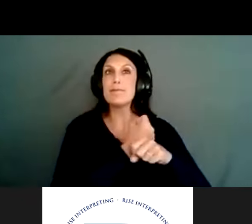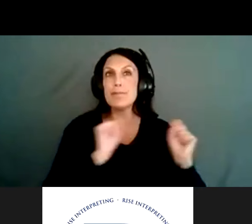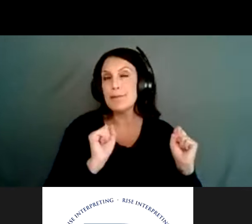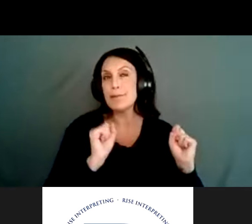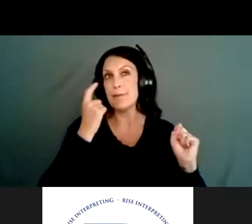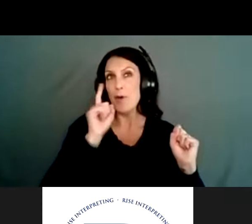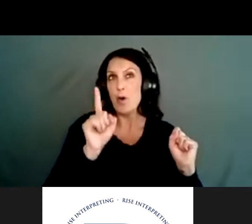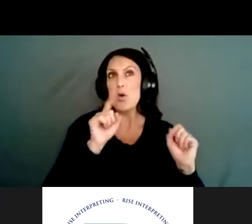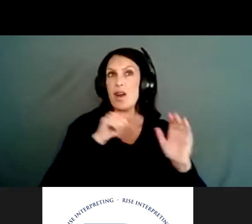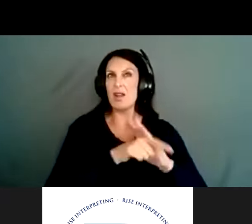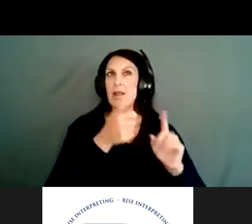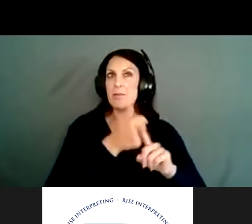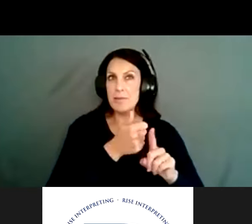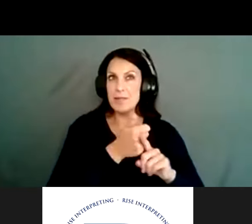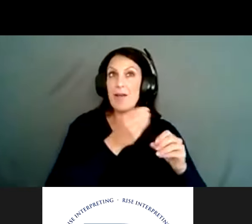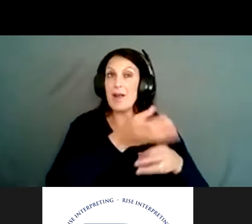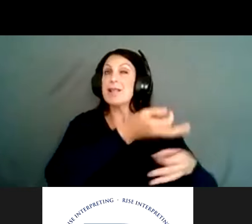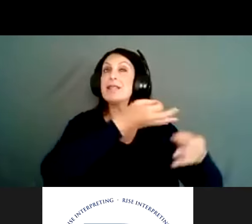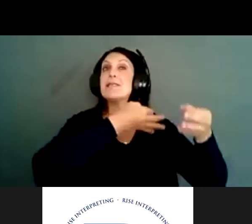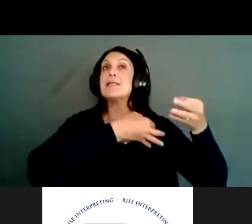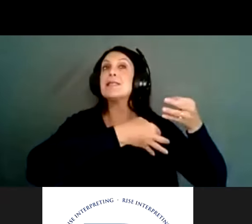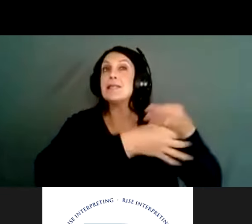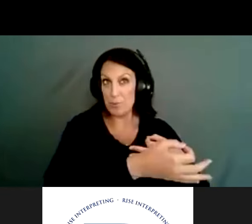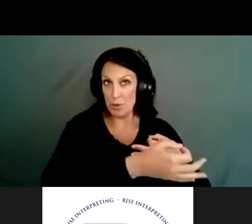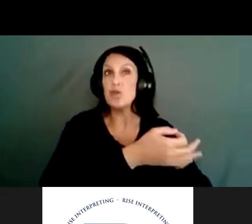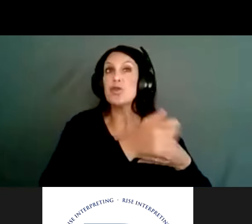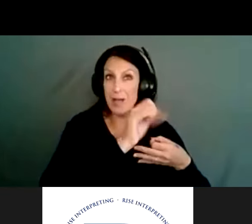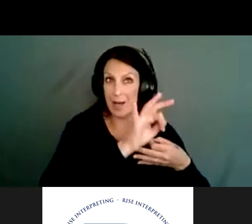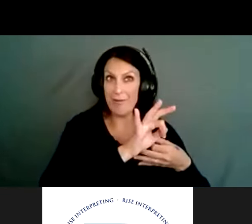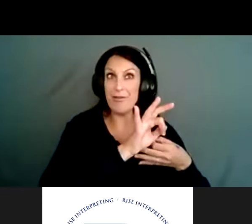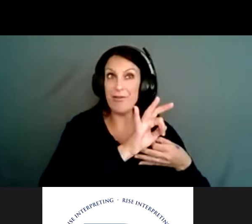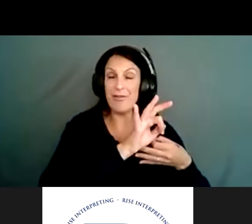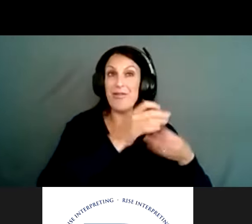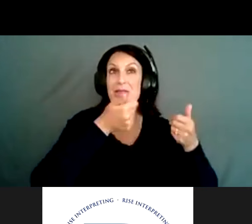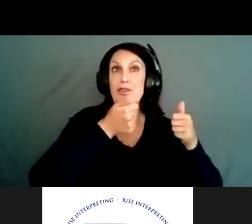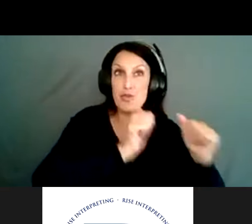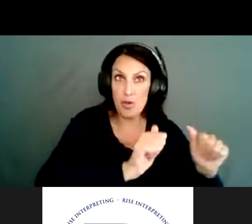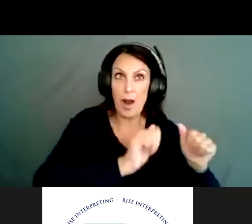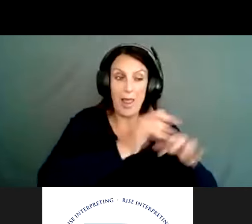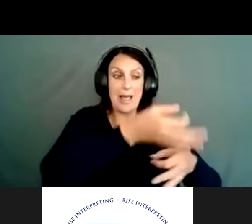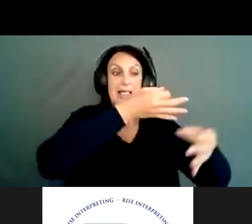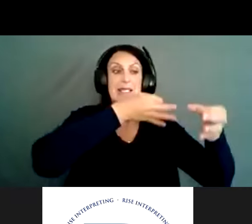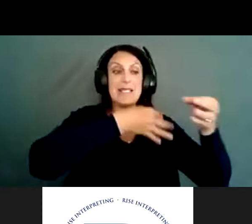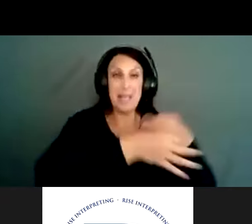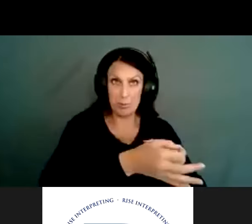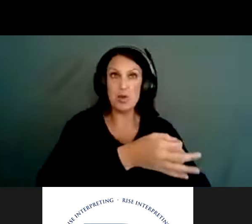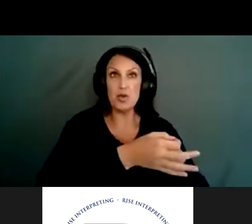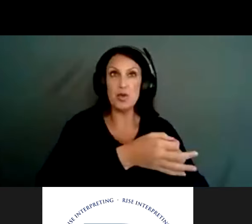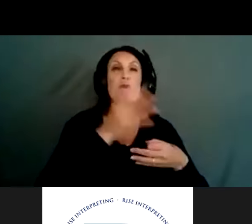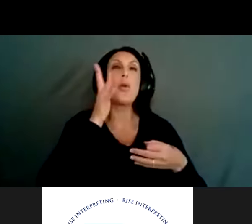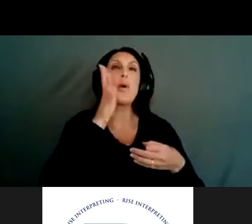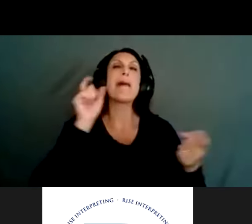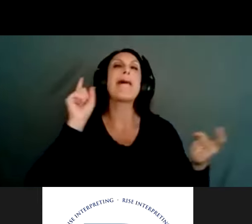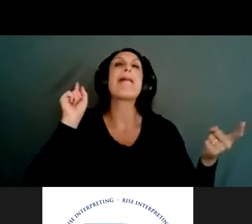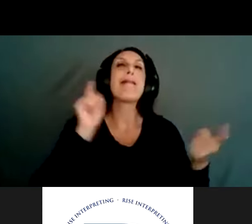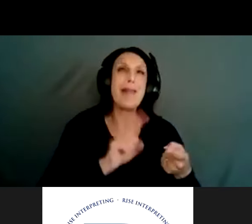that if substitution does occur or an attempt does occur, that substitution will provide for those attempts to be less lethal.